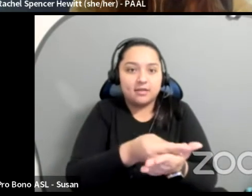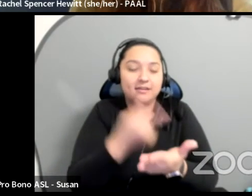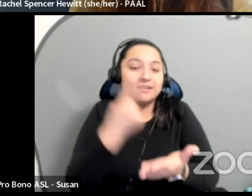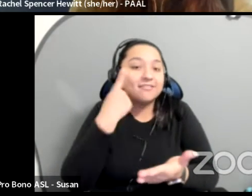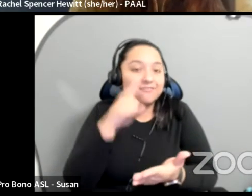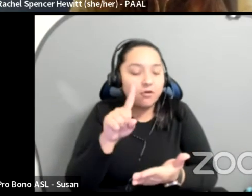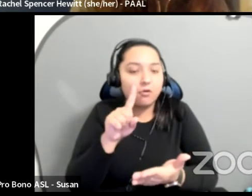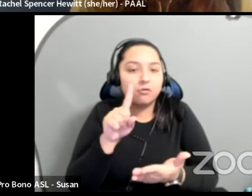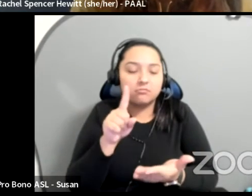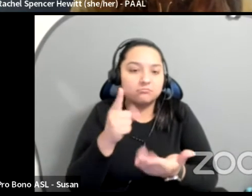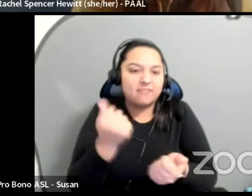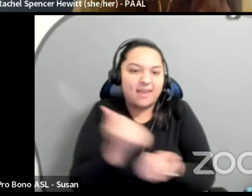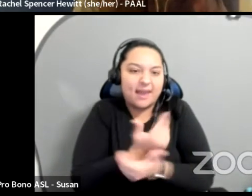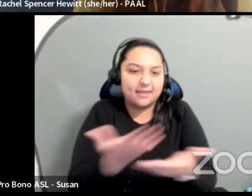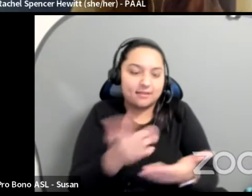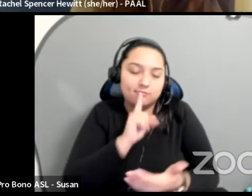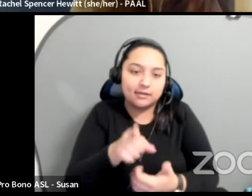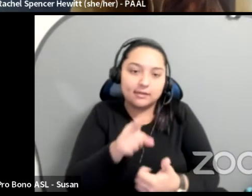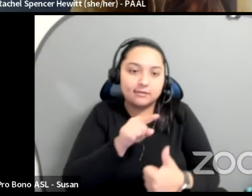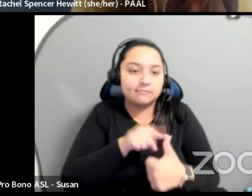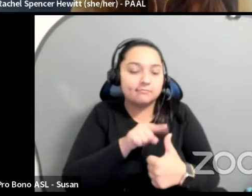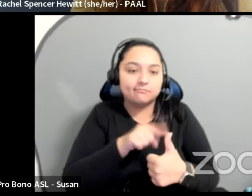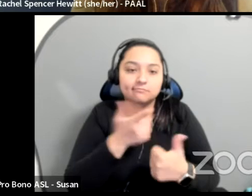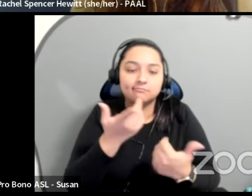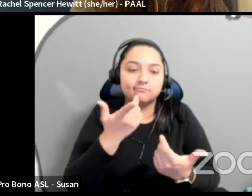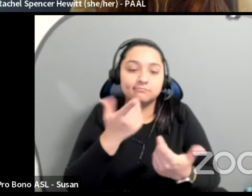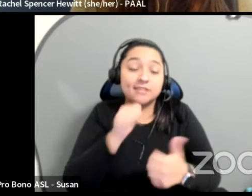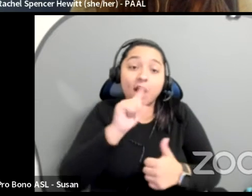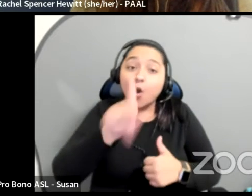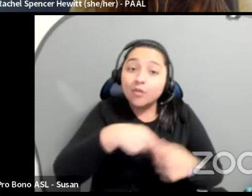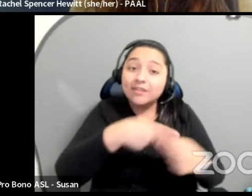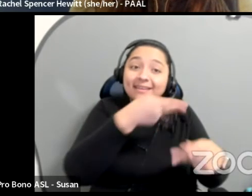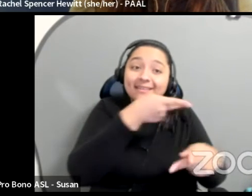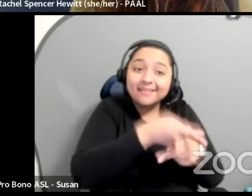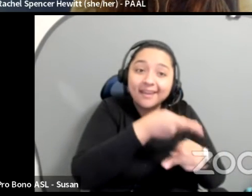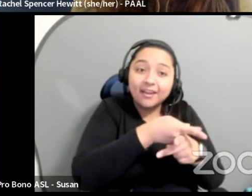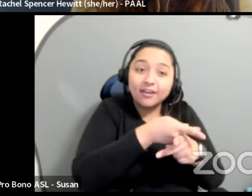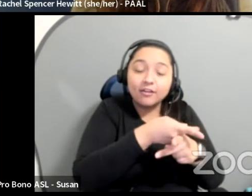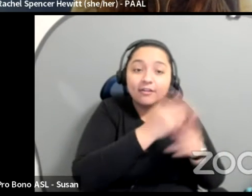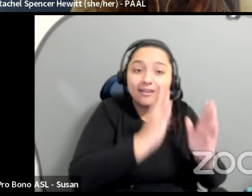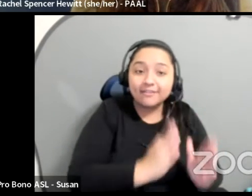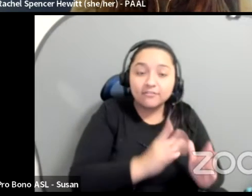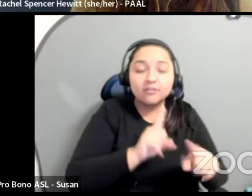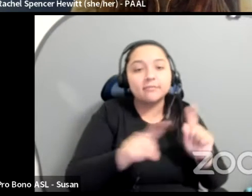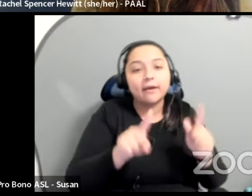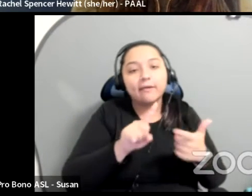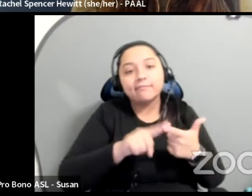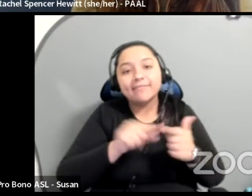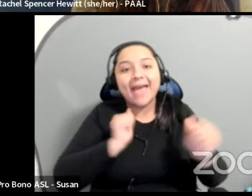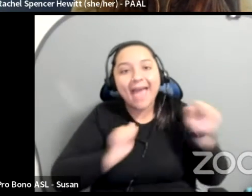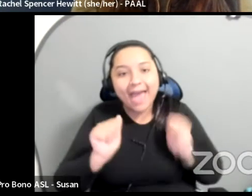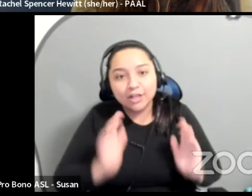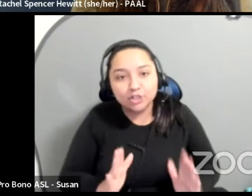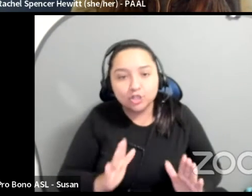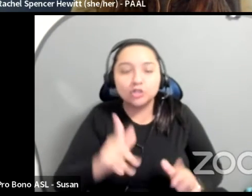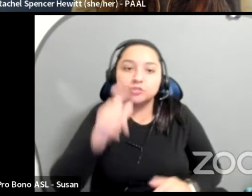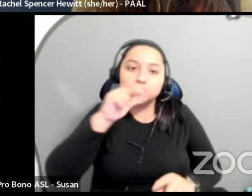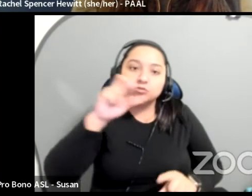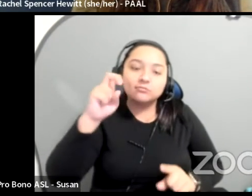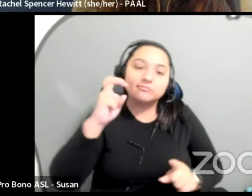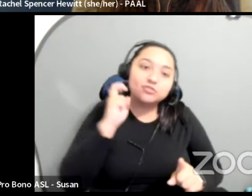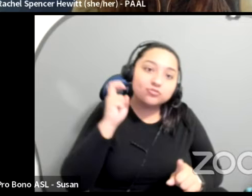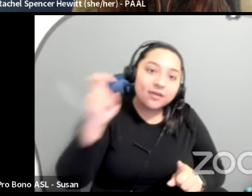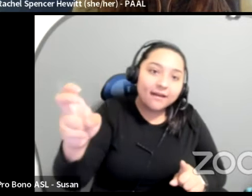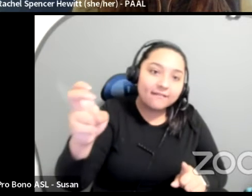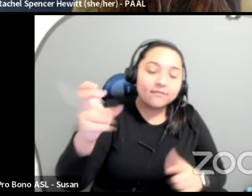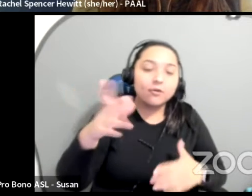about everything, right? We have, uh, actors that have to come from far away and commute and it's an expensive commute and things like that. And we help where we can,